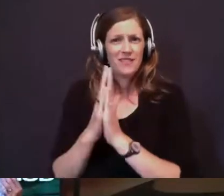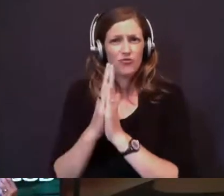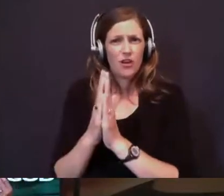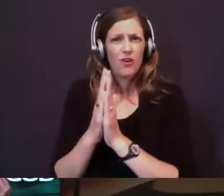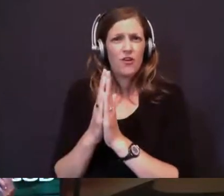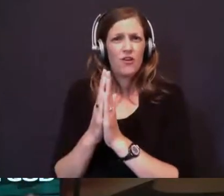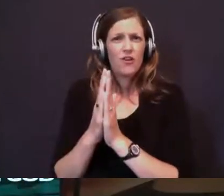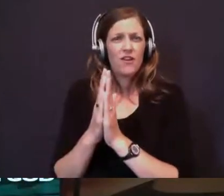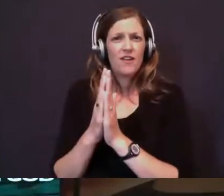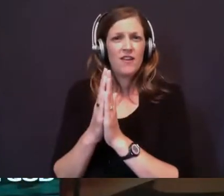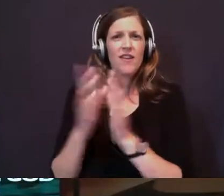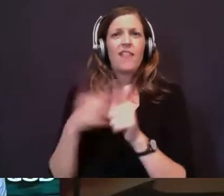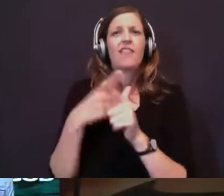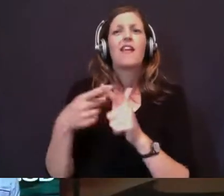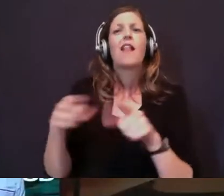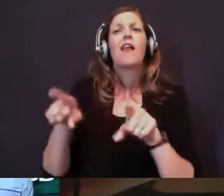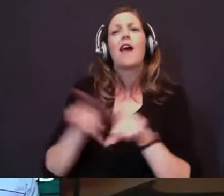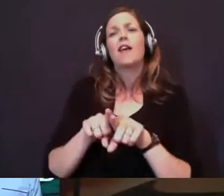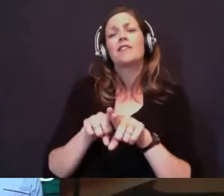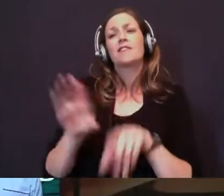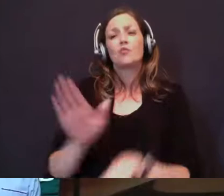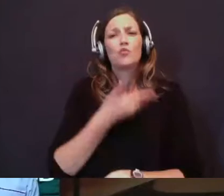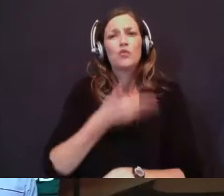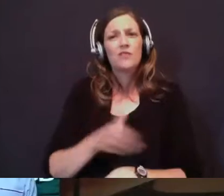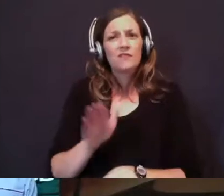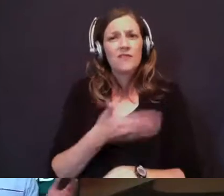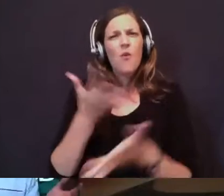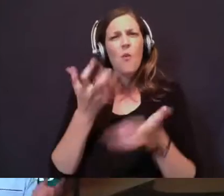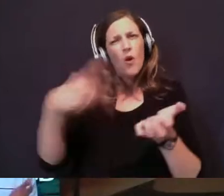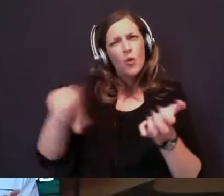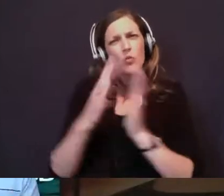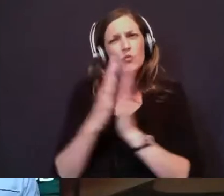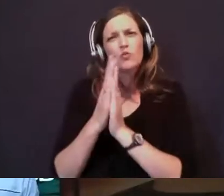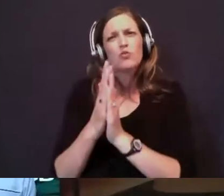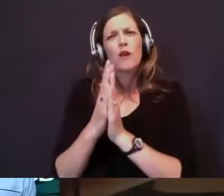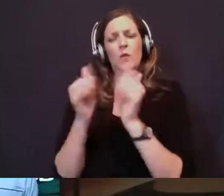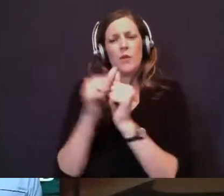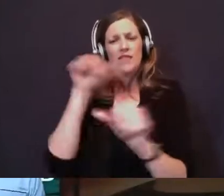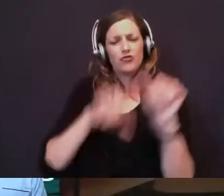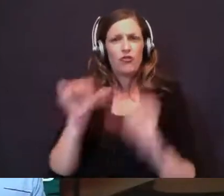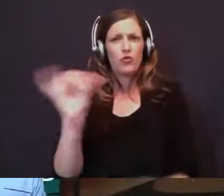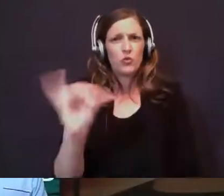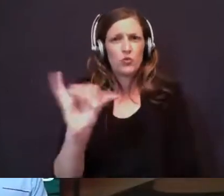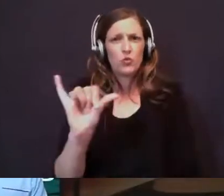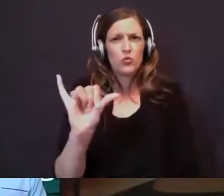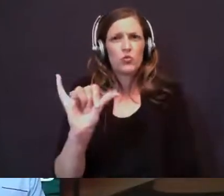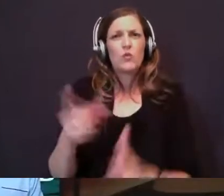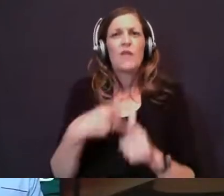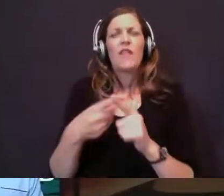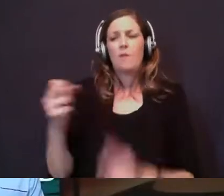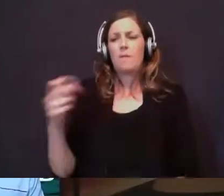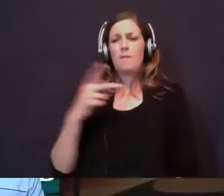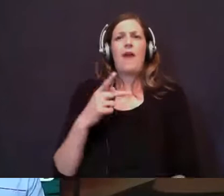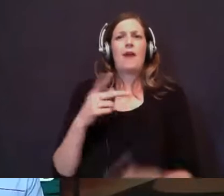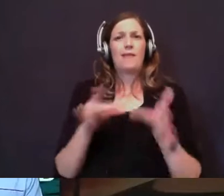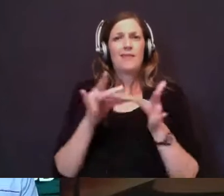And as the band plays some music, I want you guys to pray along with each other as well. I'll come back and I'll lead us in